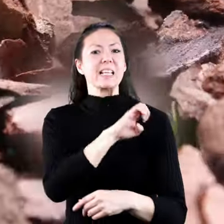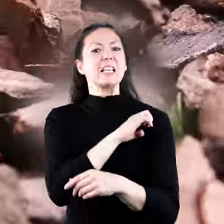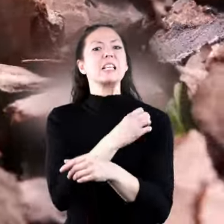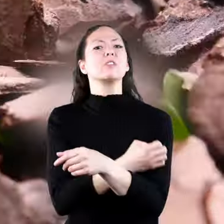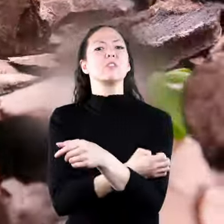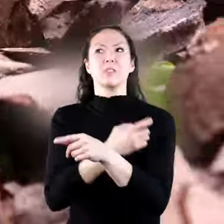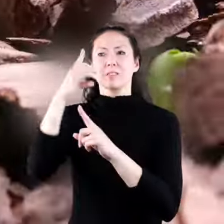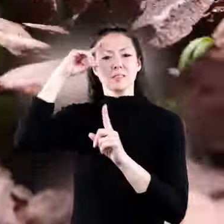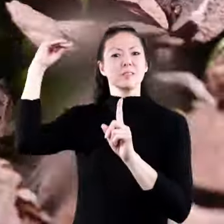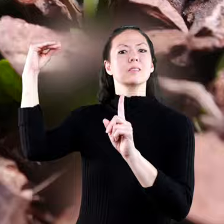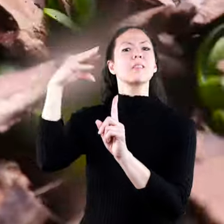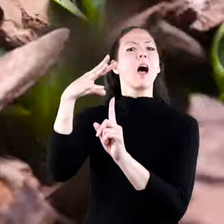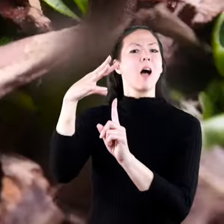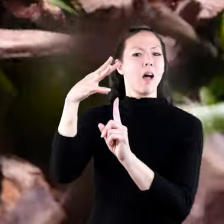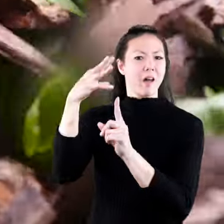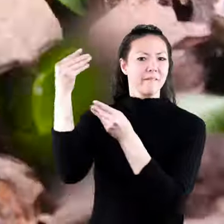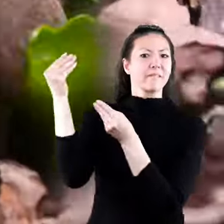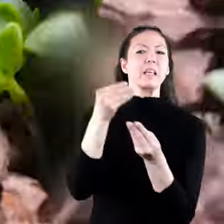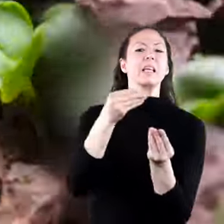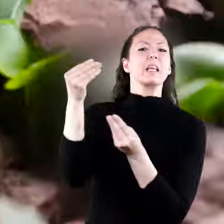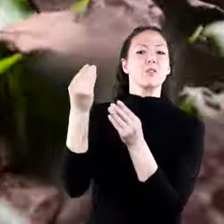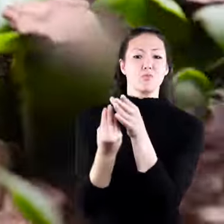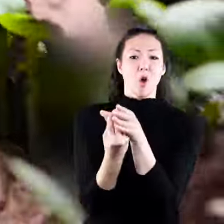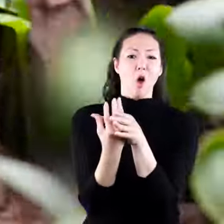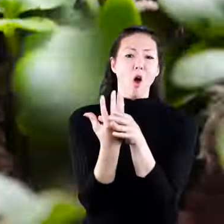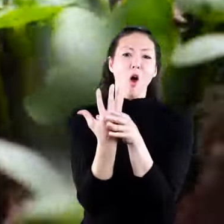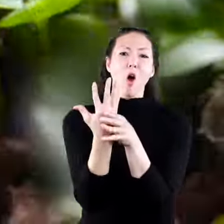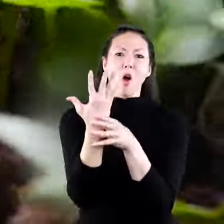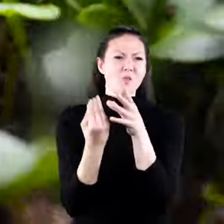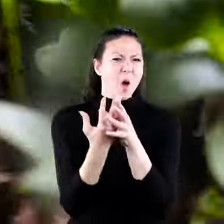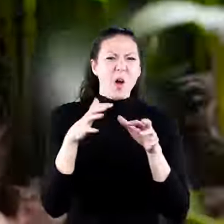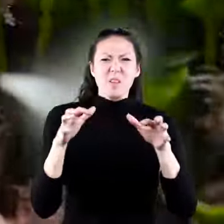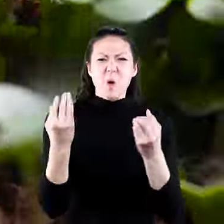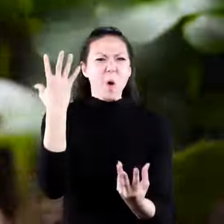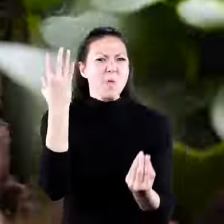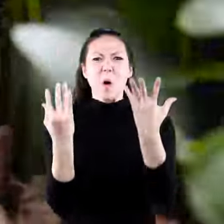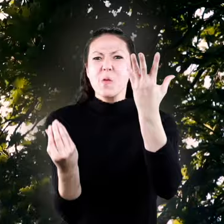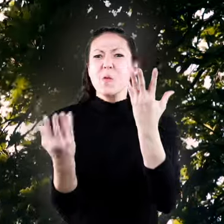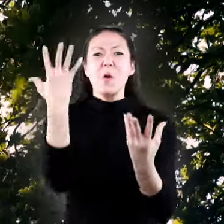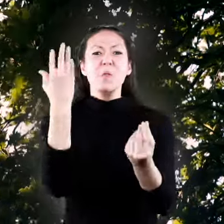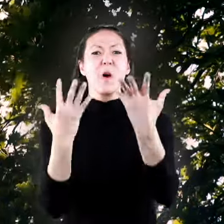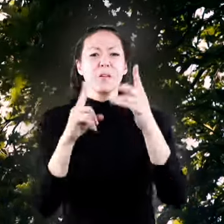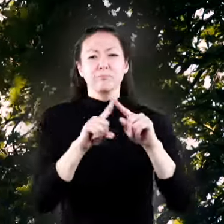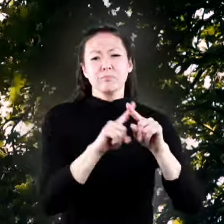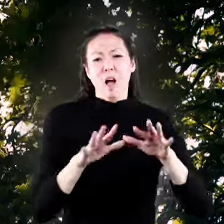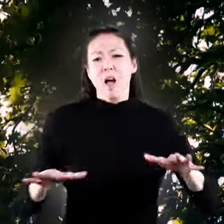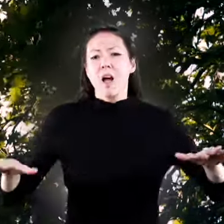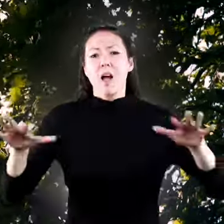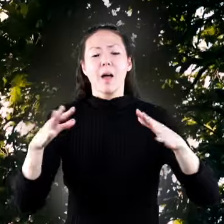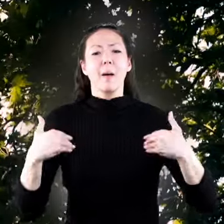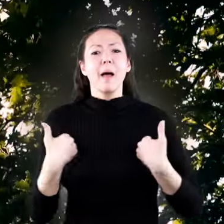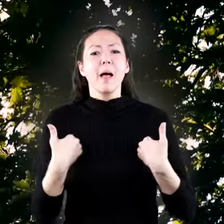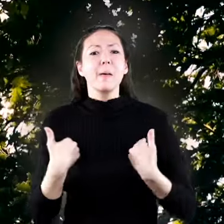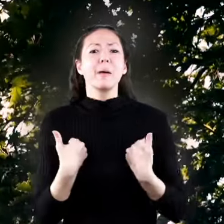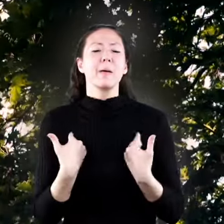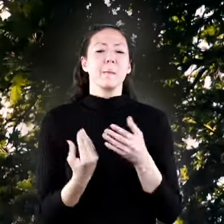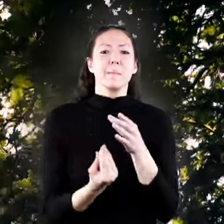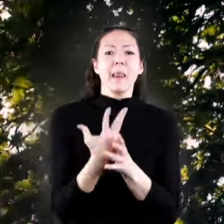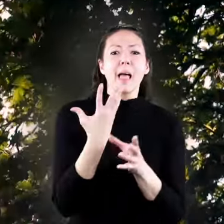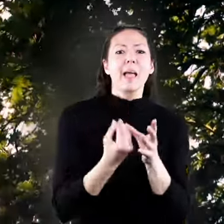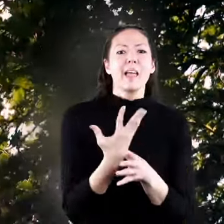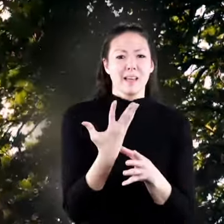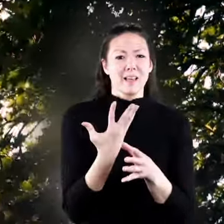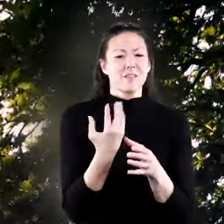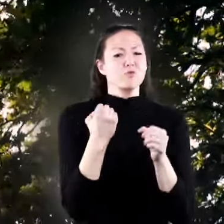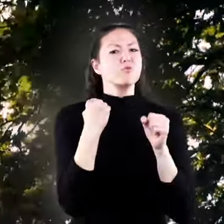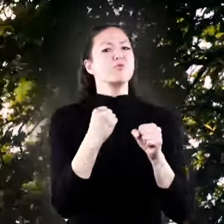means they took energy from the sun in order to grow and thrive. You can kind of think all of those plants and